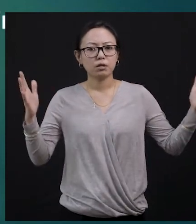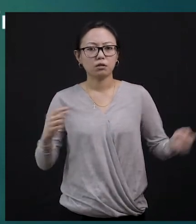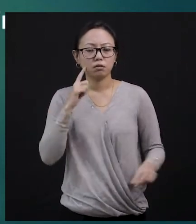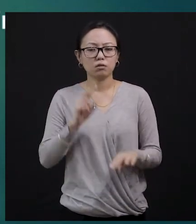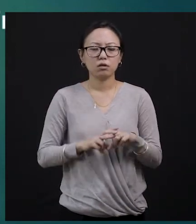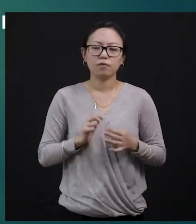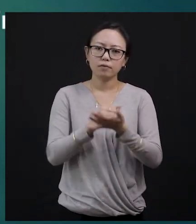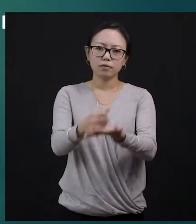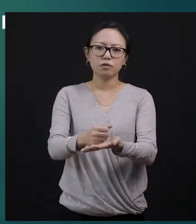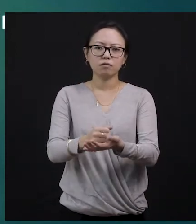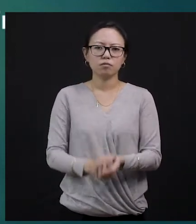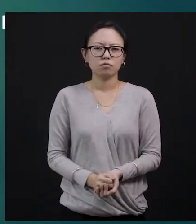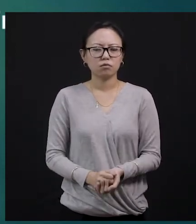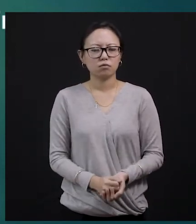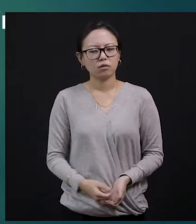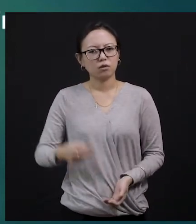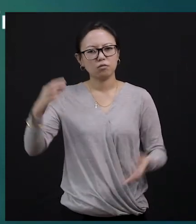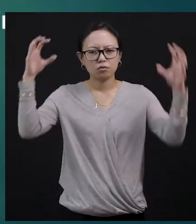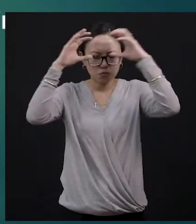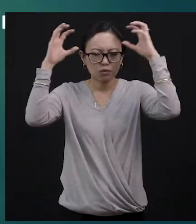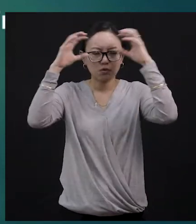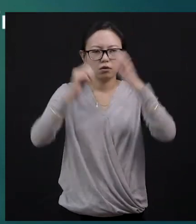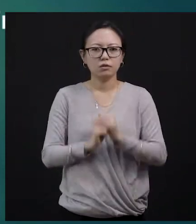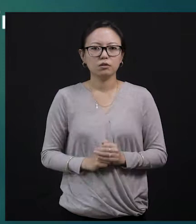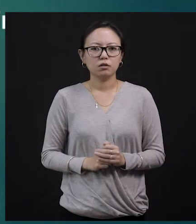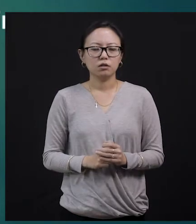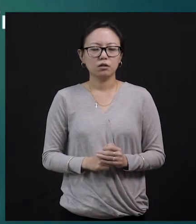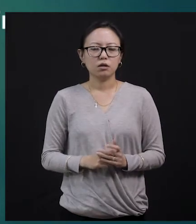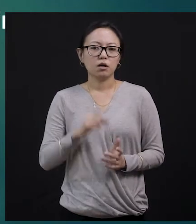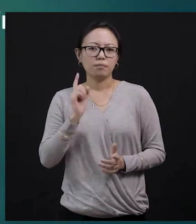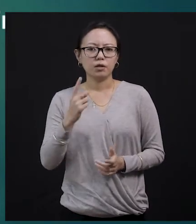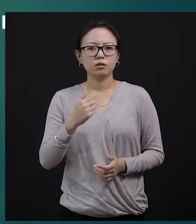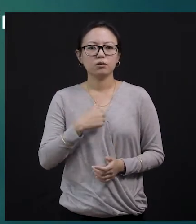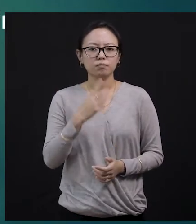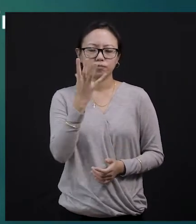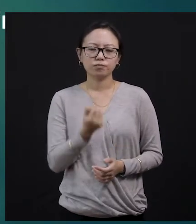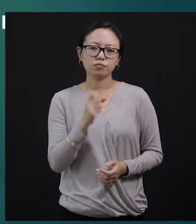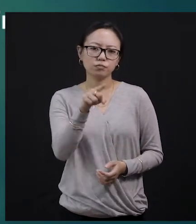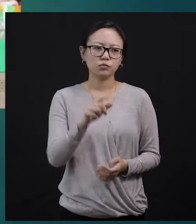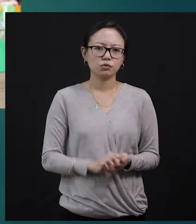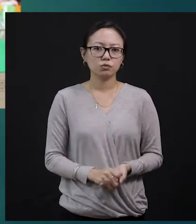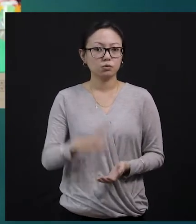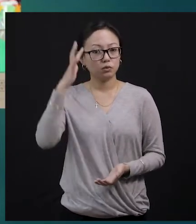to do that, but I want you to be clear with the three words that I have given you today, okay?